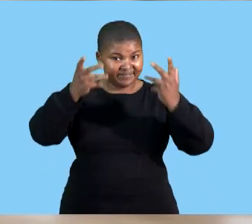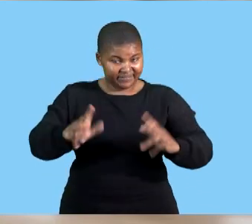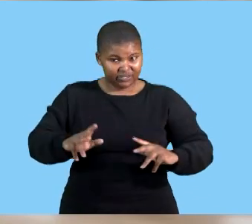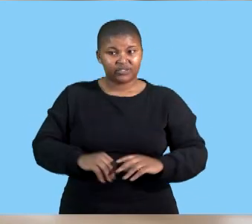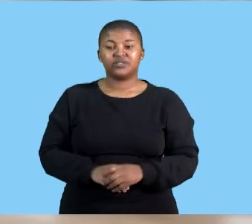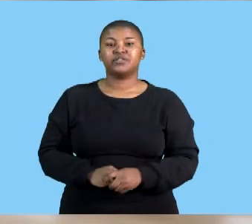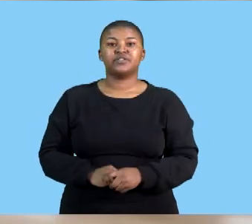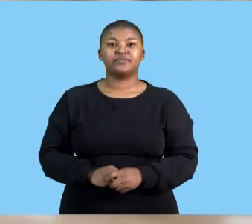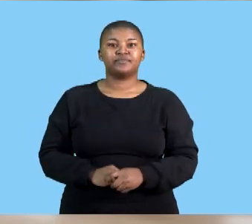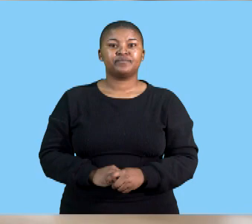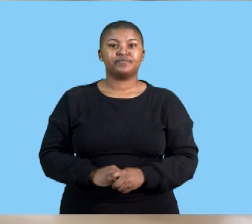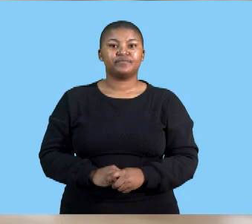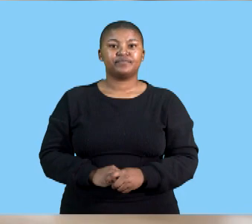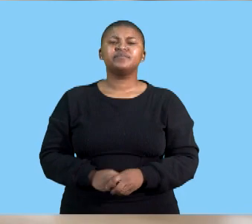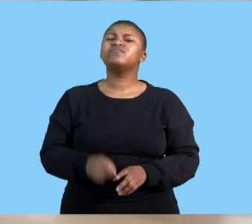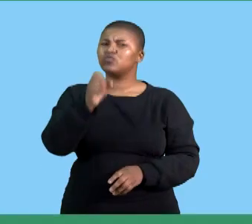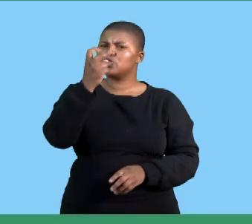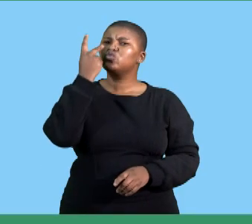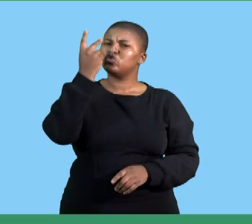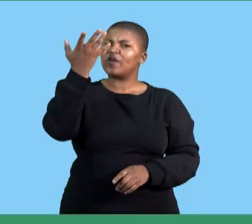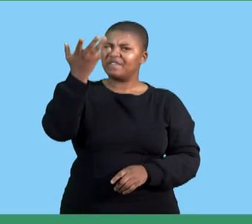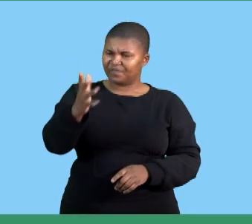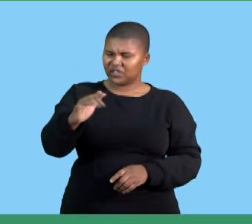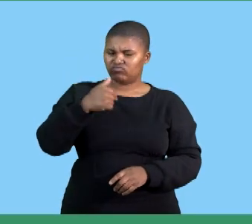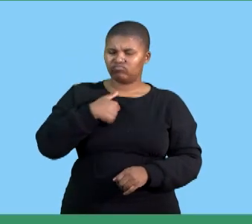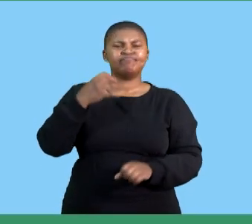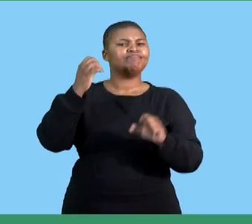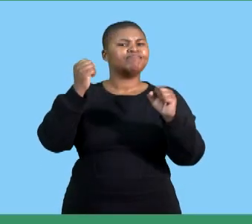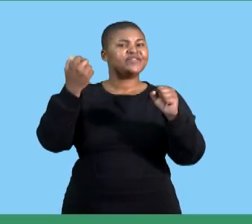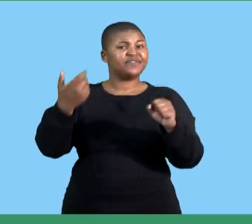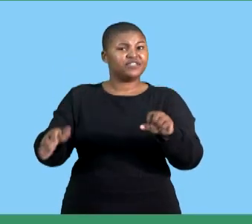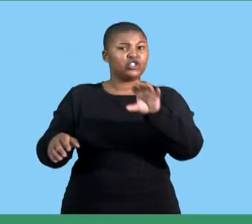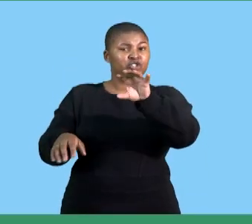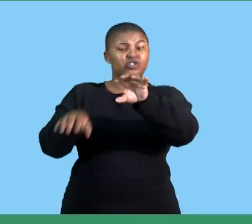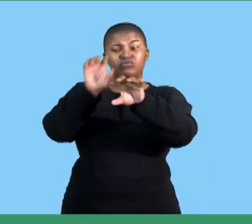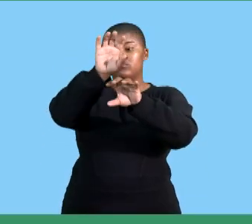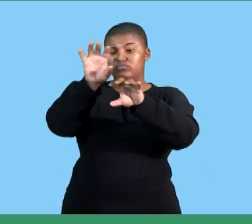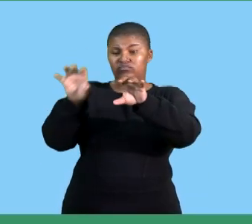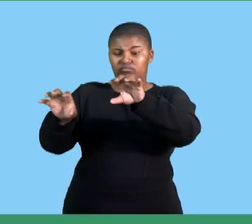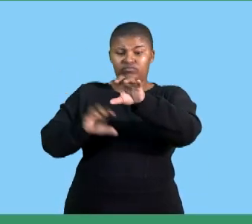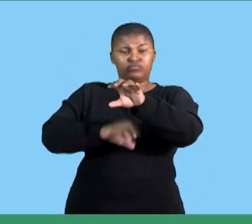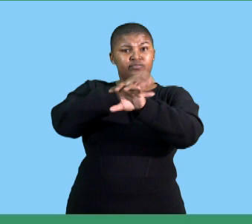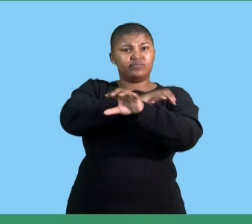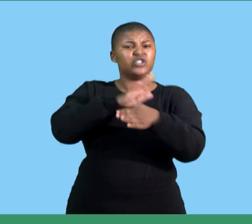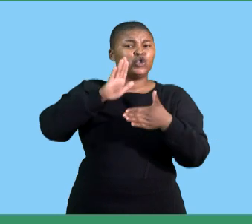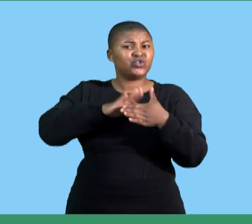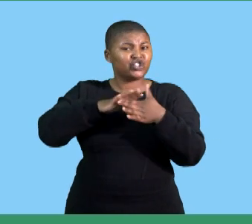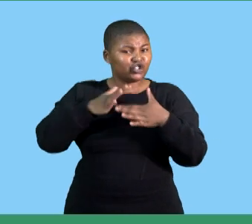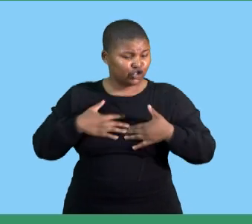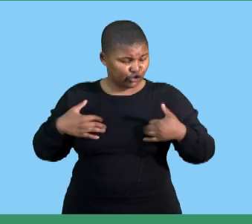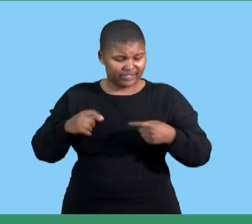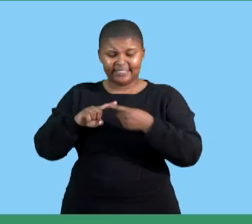you would have seen that we have covered the following concepts causes of stress crisis